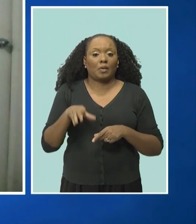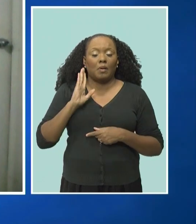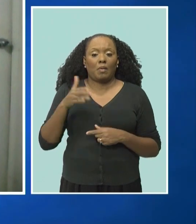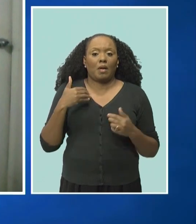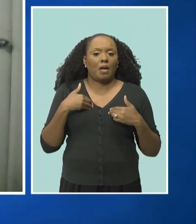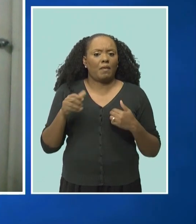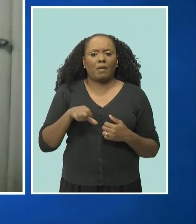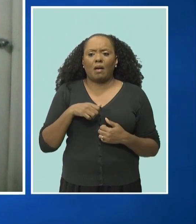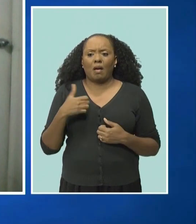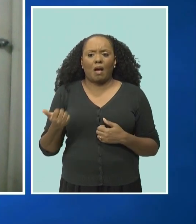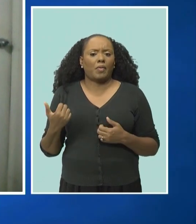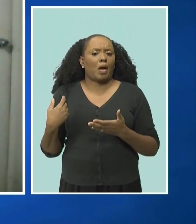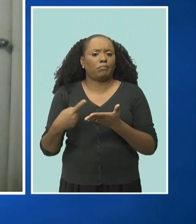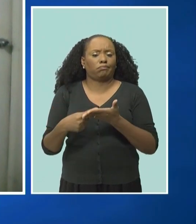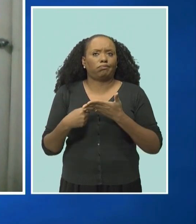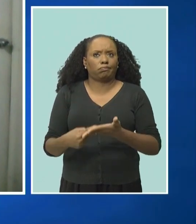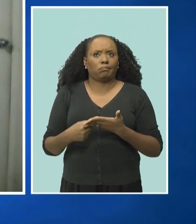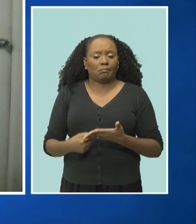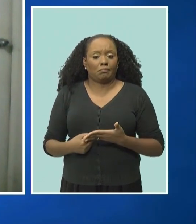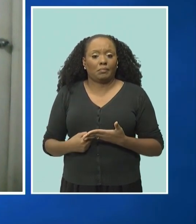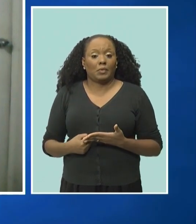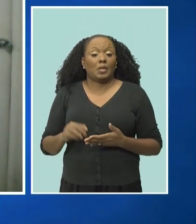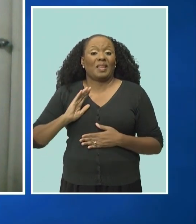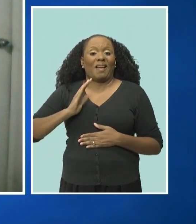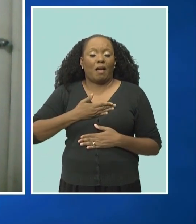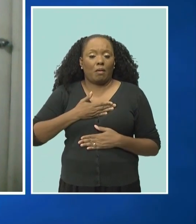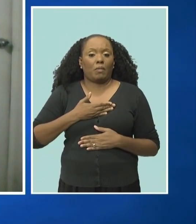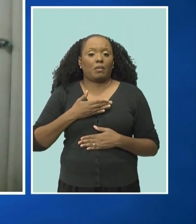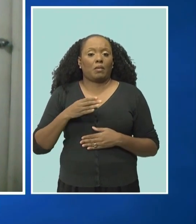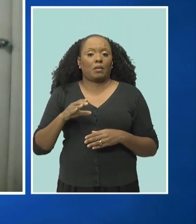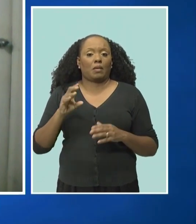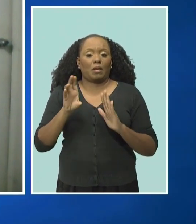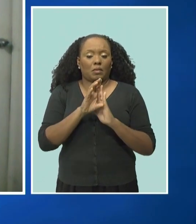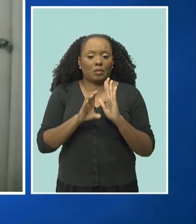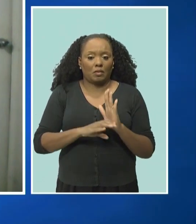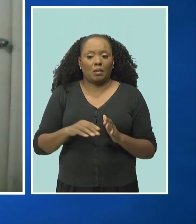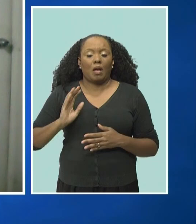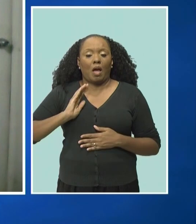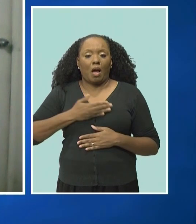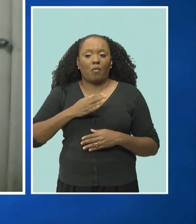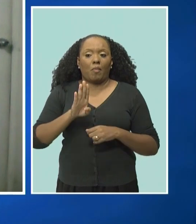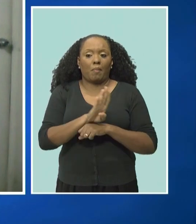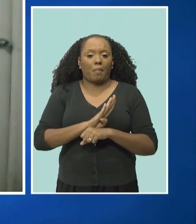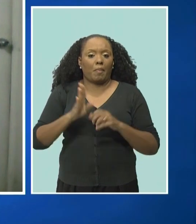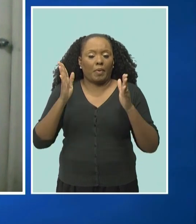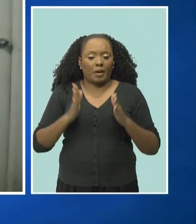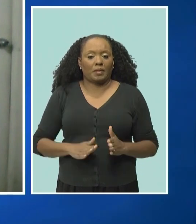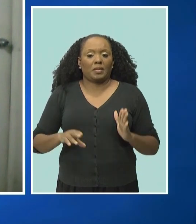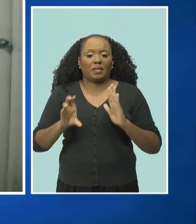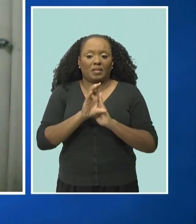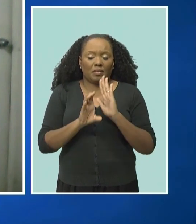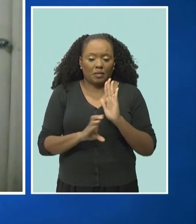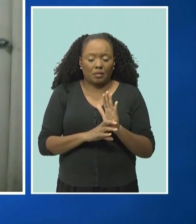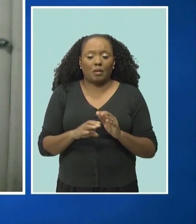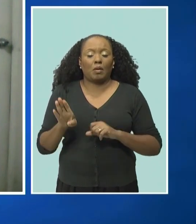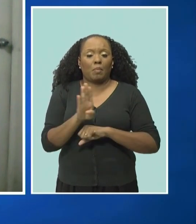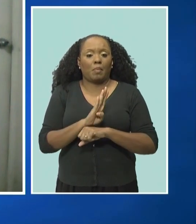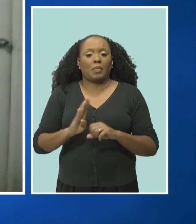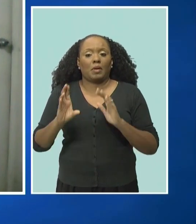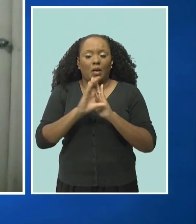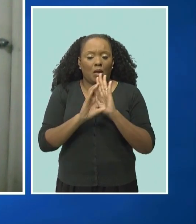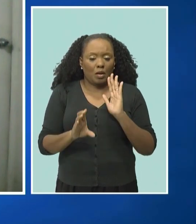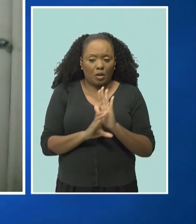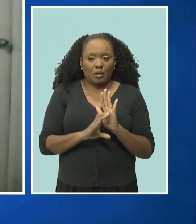because this is our Constitution, not the Commission, not the Attorney General. But this is Barbados' Constitution